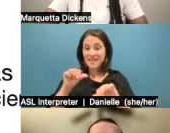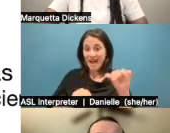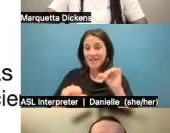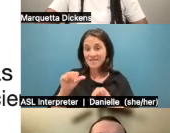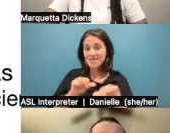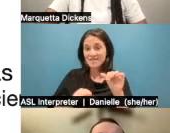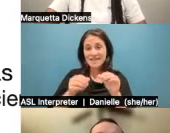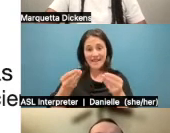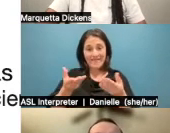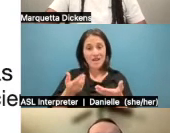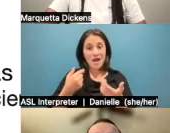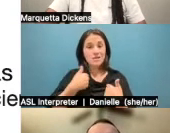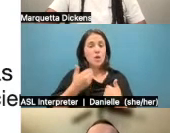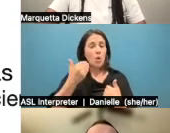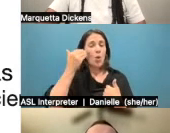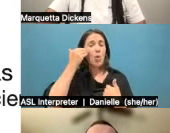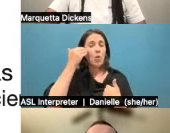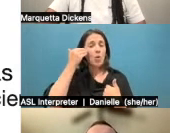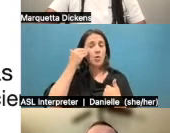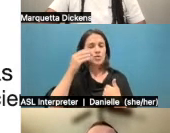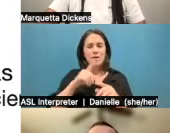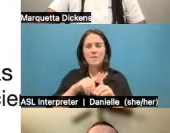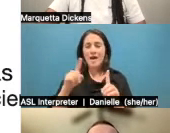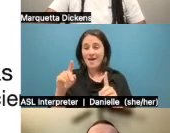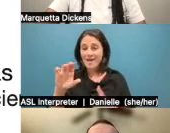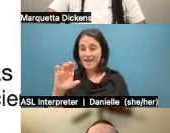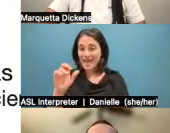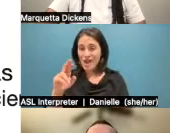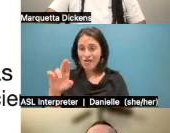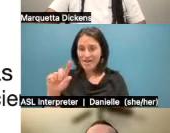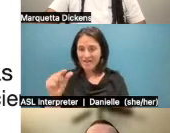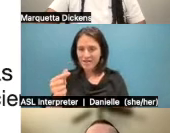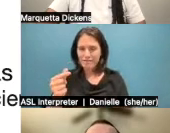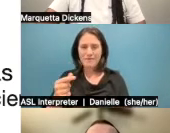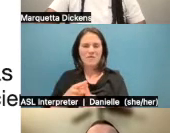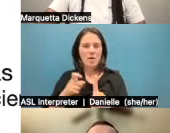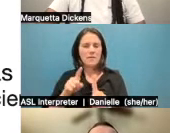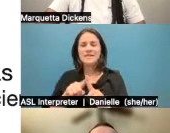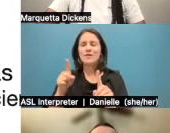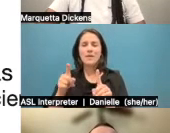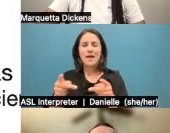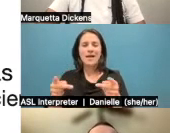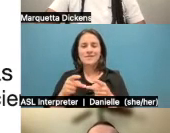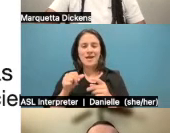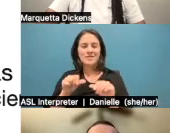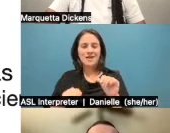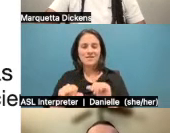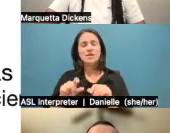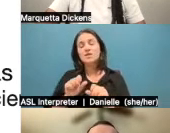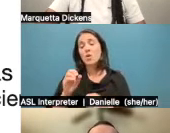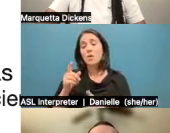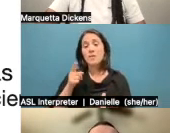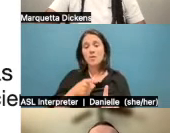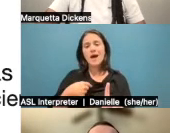from someplace else. And what I do is I try to connect these issues to the lives of ordinary people. Like, and their emotions,